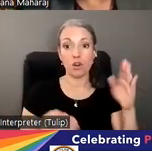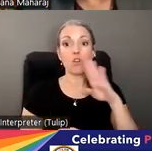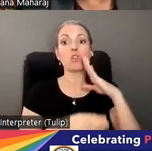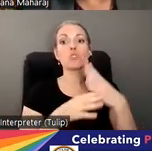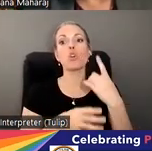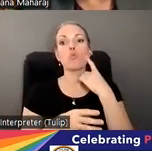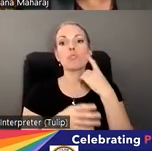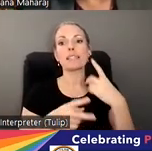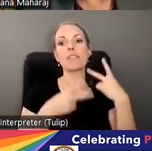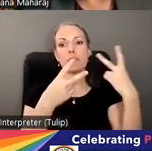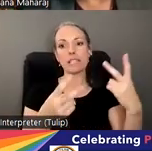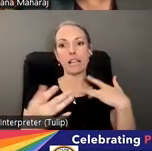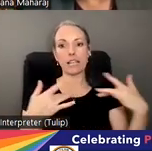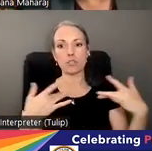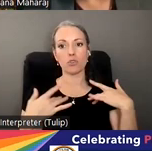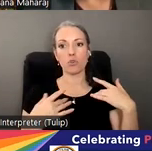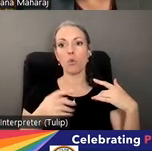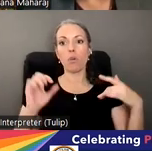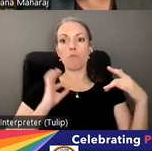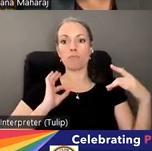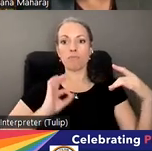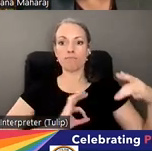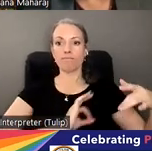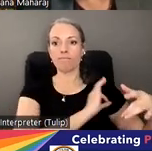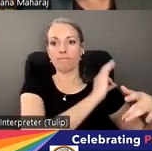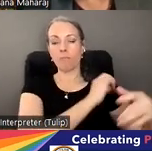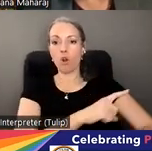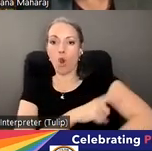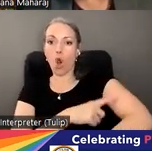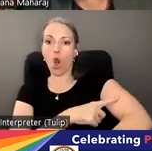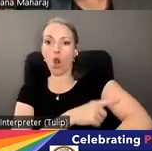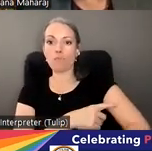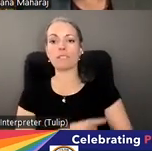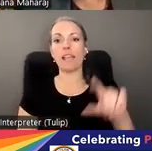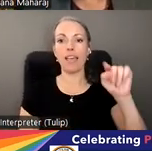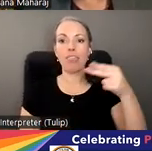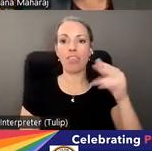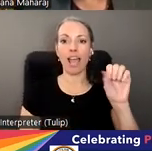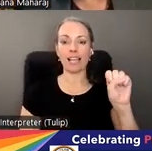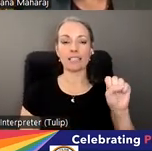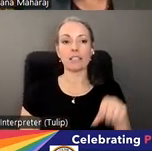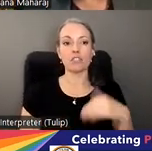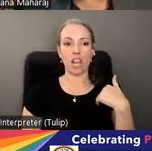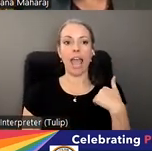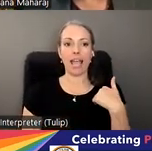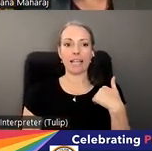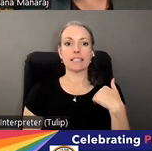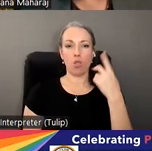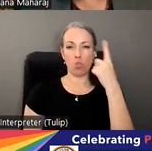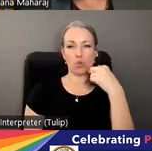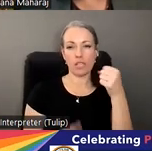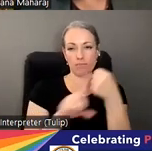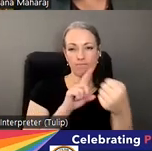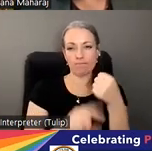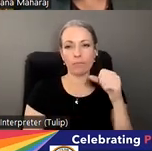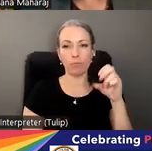visited and is concerned with the bruising on her arms and thighs. Her daughter questions a certified nursing assistant, and they believe that there